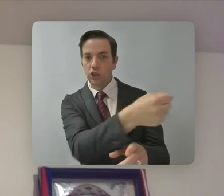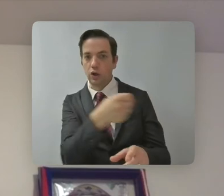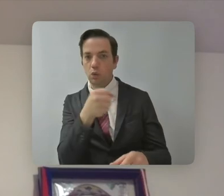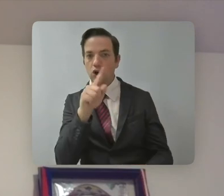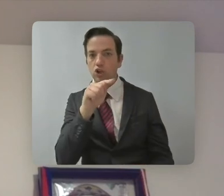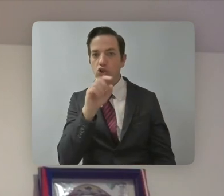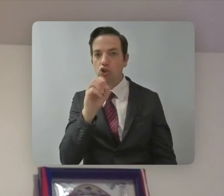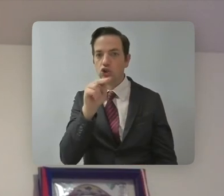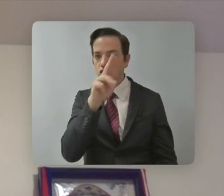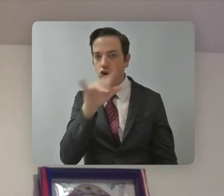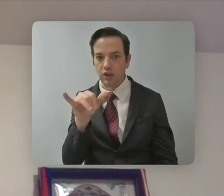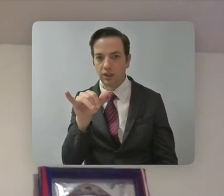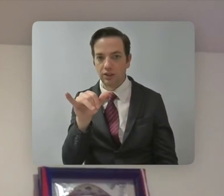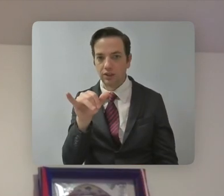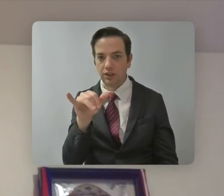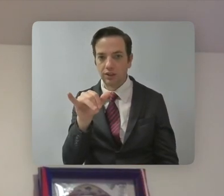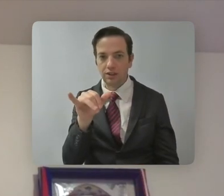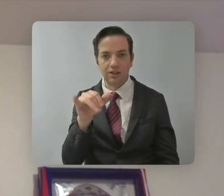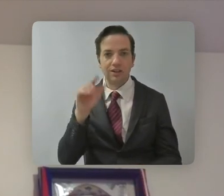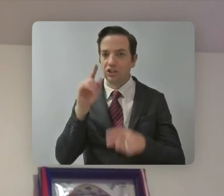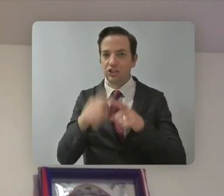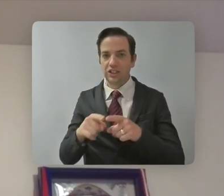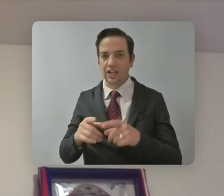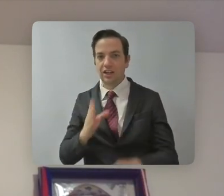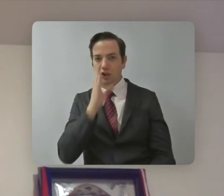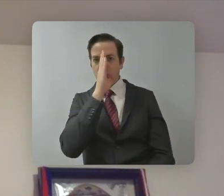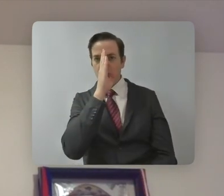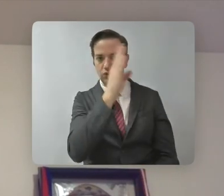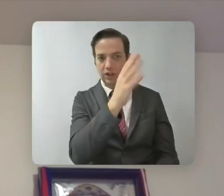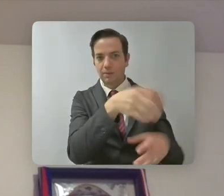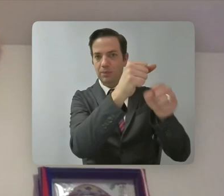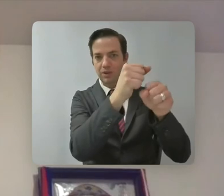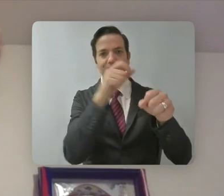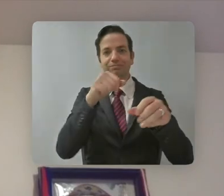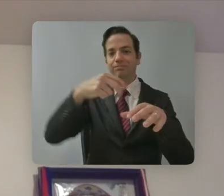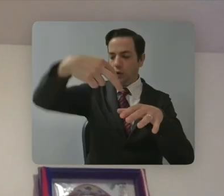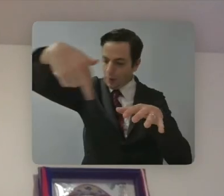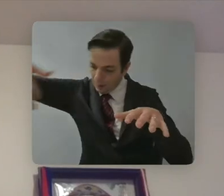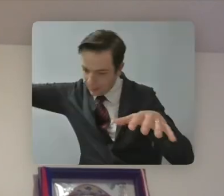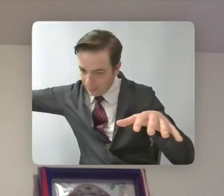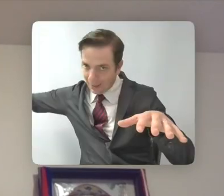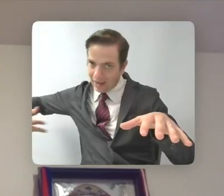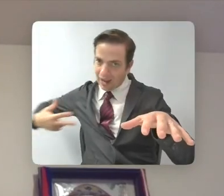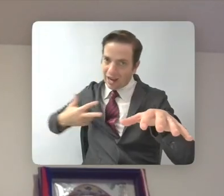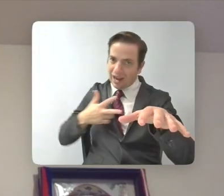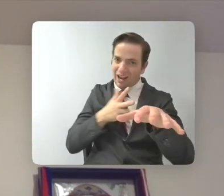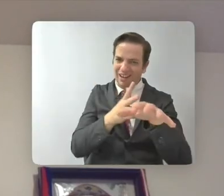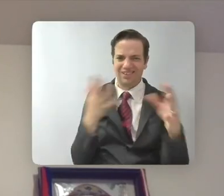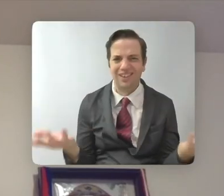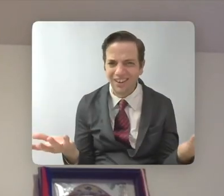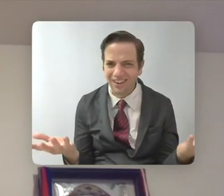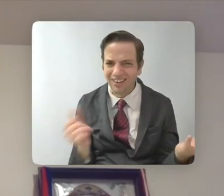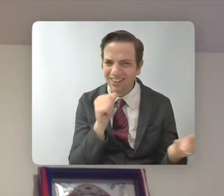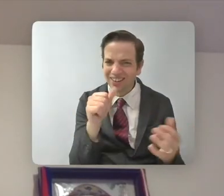she couldn't even, she had to go from backstage and she couldn't even go from the friend. I like stuff like that. There's like, I feel